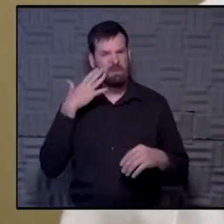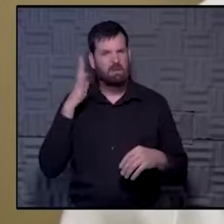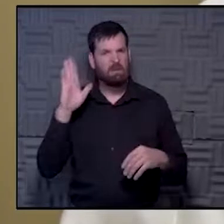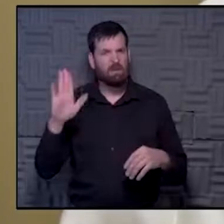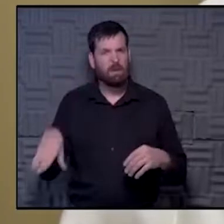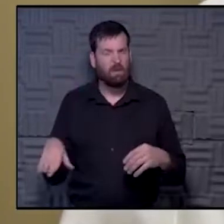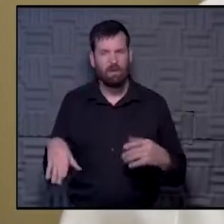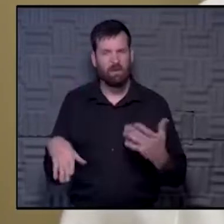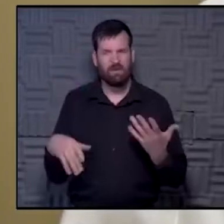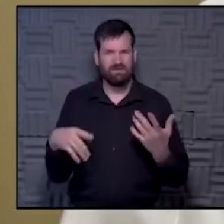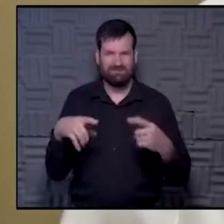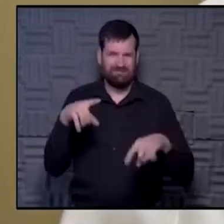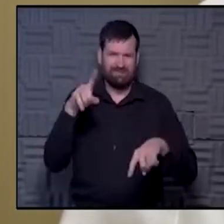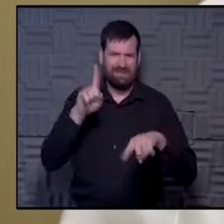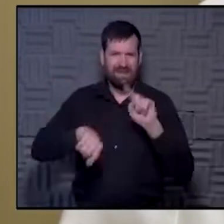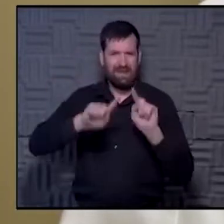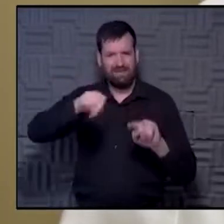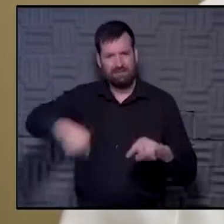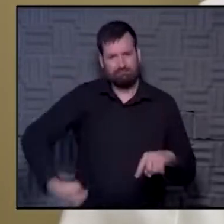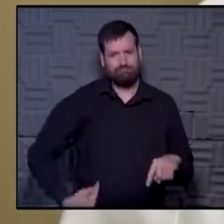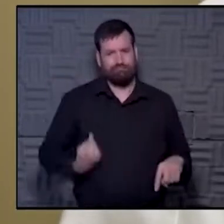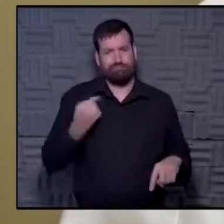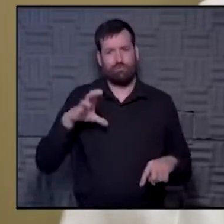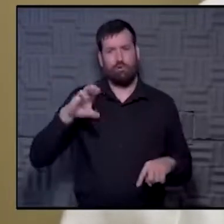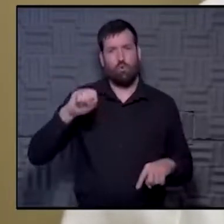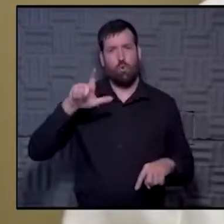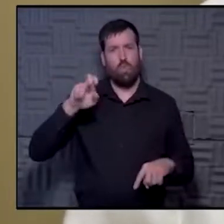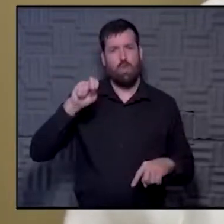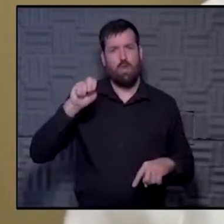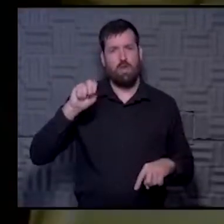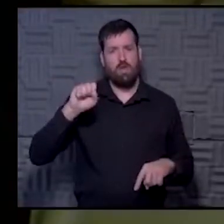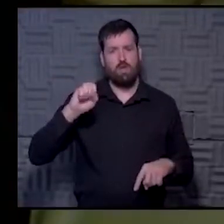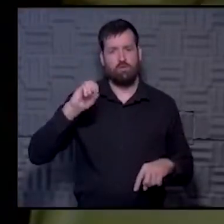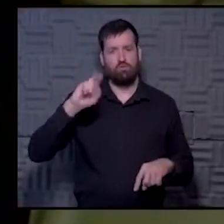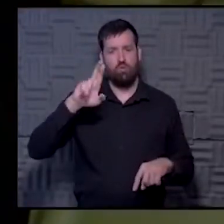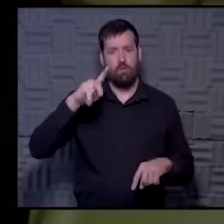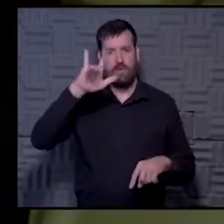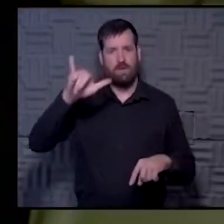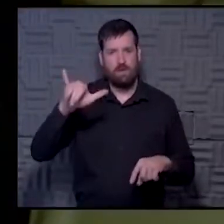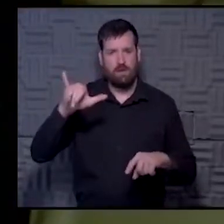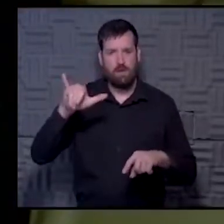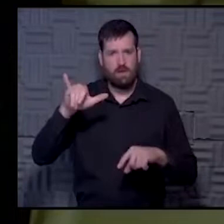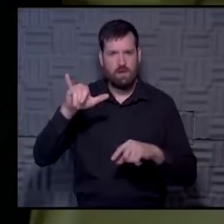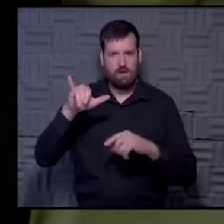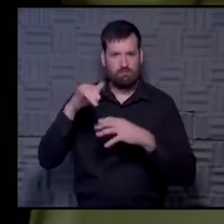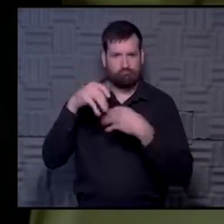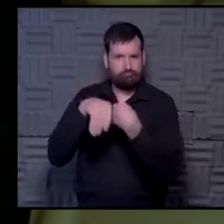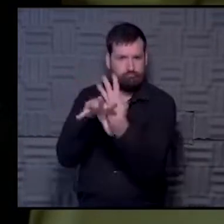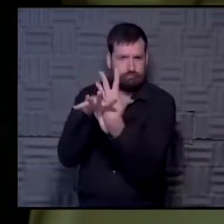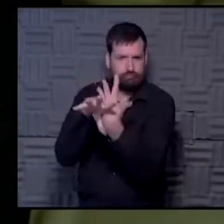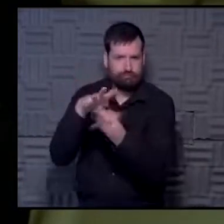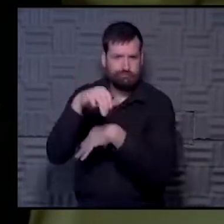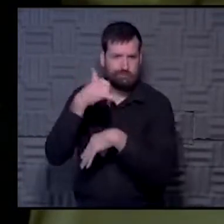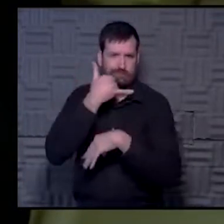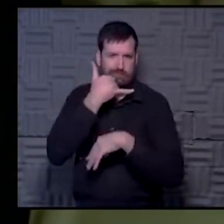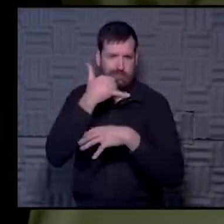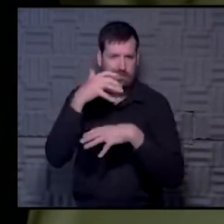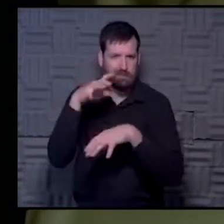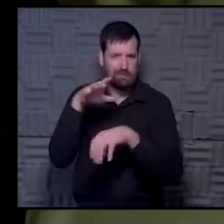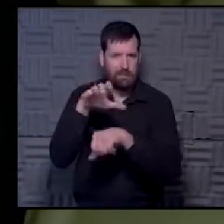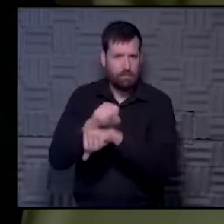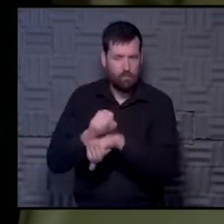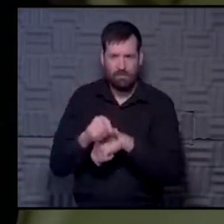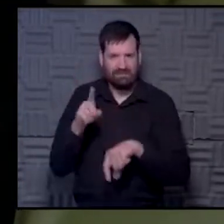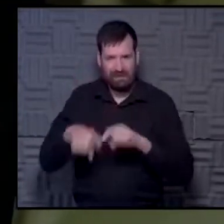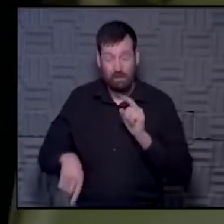you really can't do a colonoscopy via telehealth, but there are many other things that could have been a benefit from telehealth. That was also